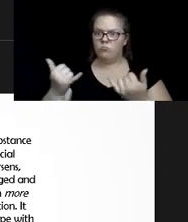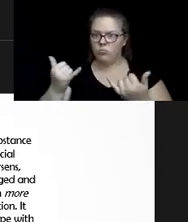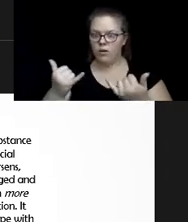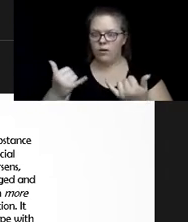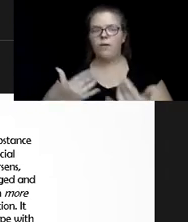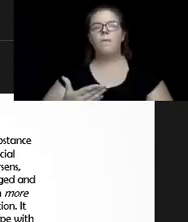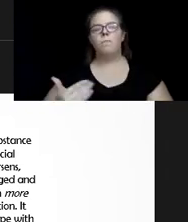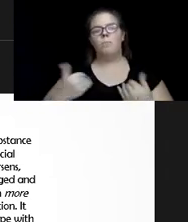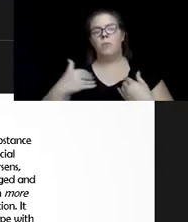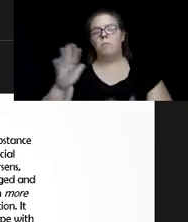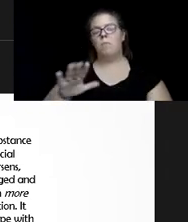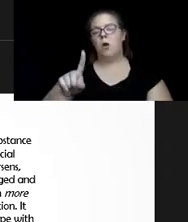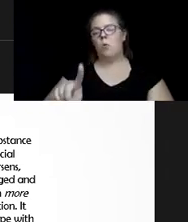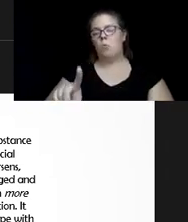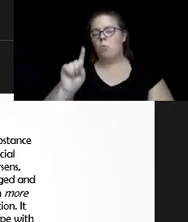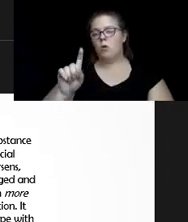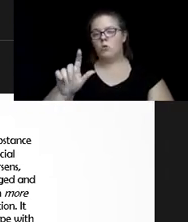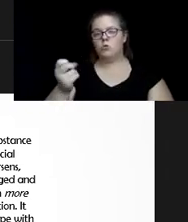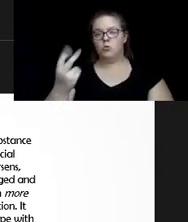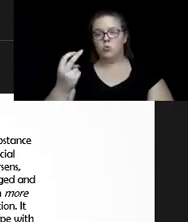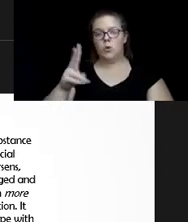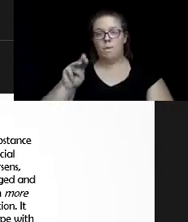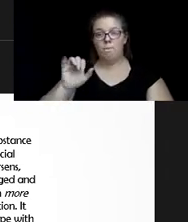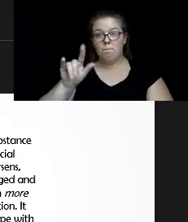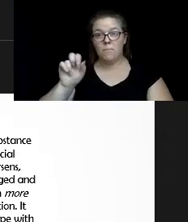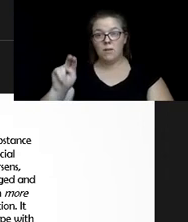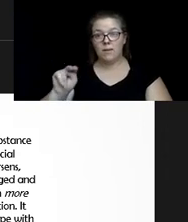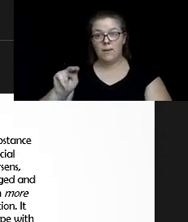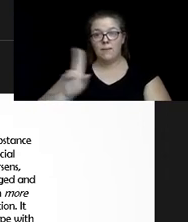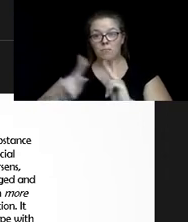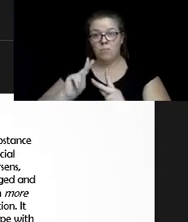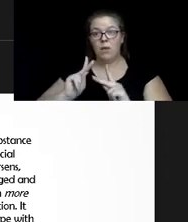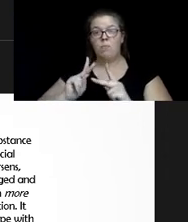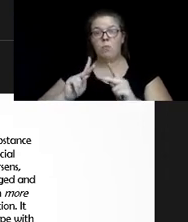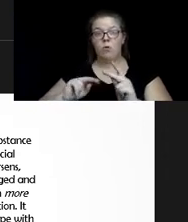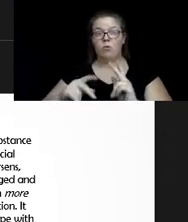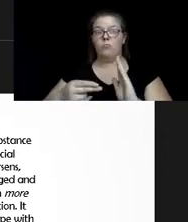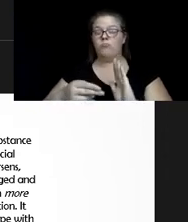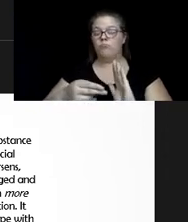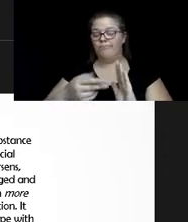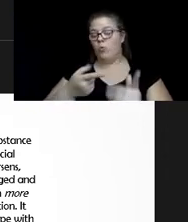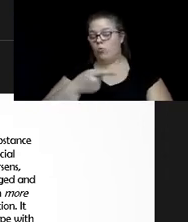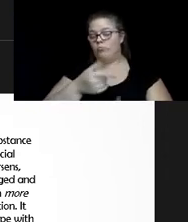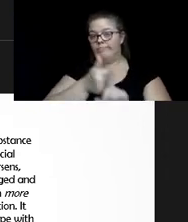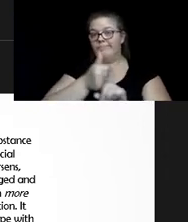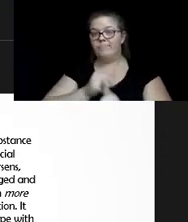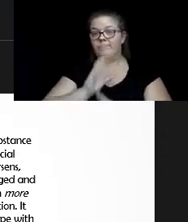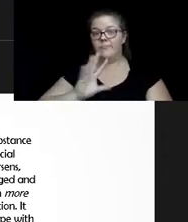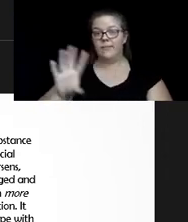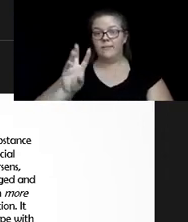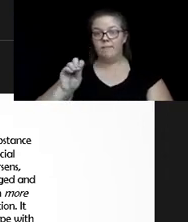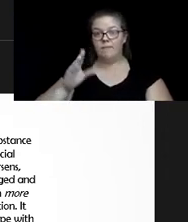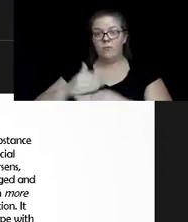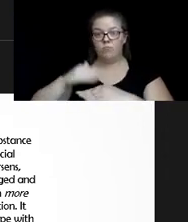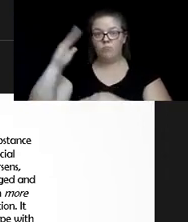we're going to have about 112 million people that are going to be aged about 50 and above. That would